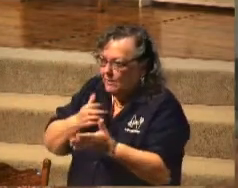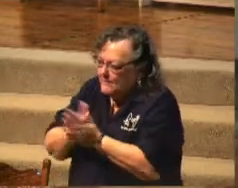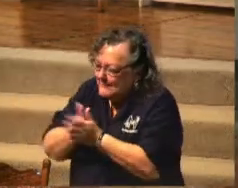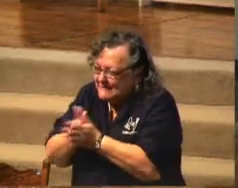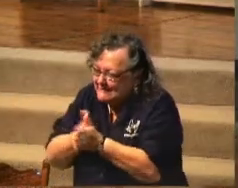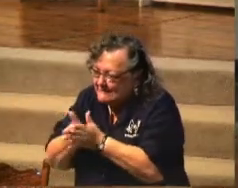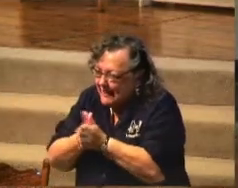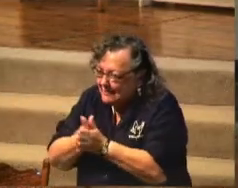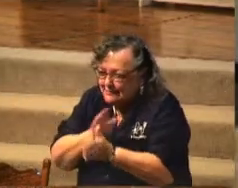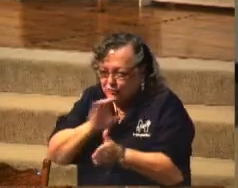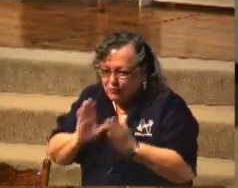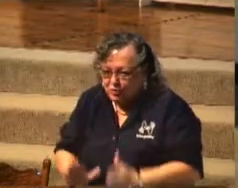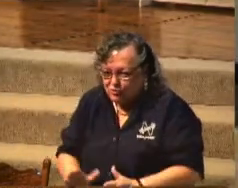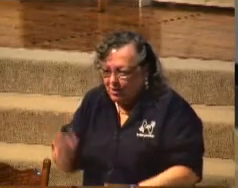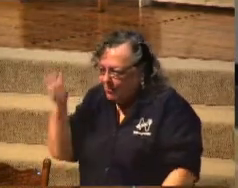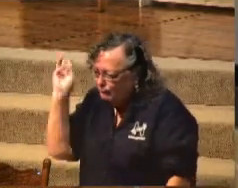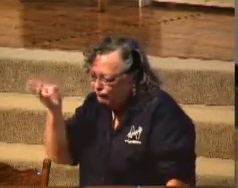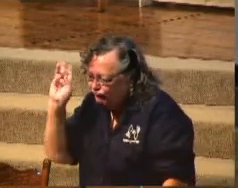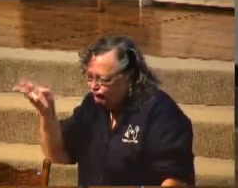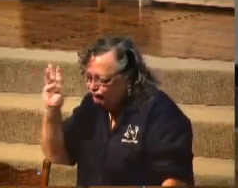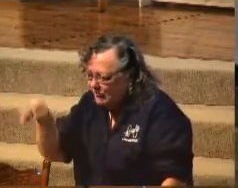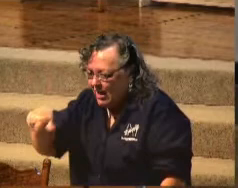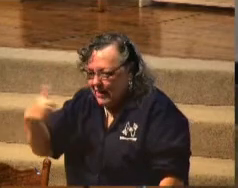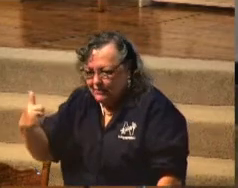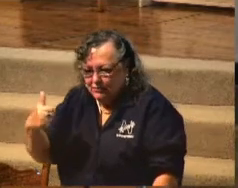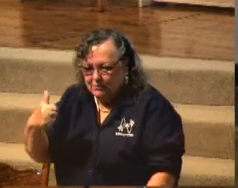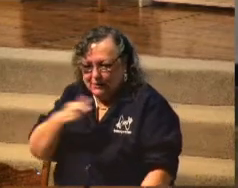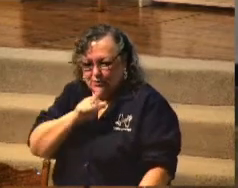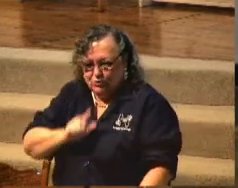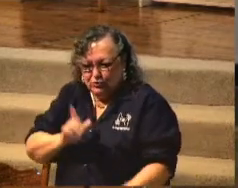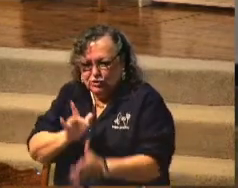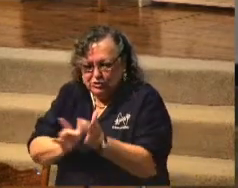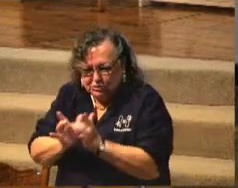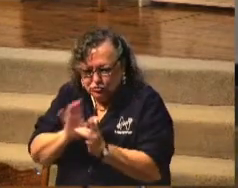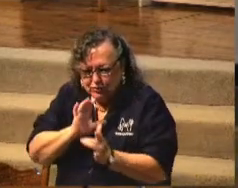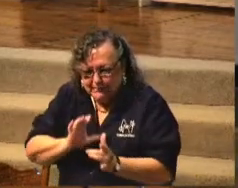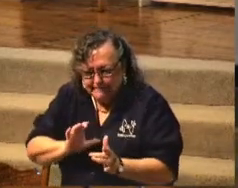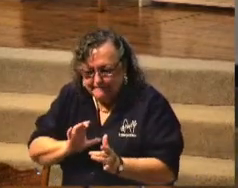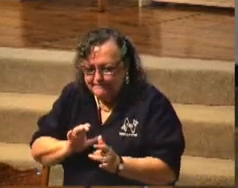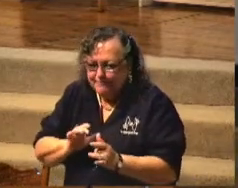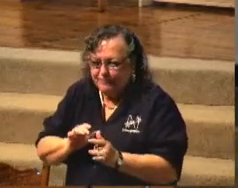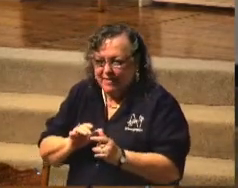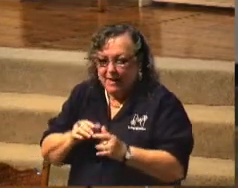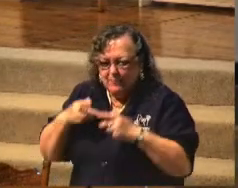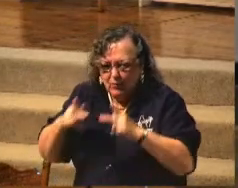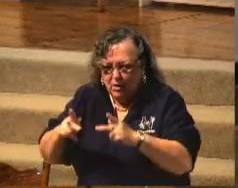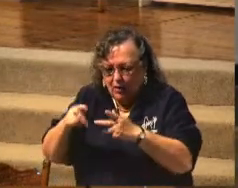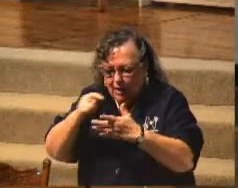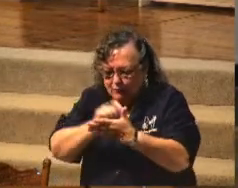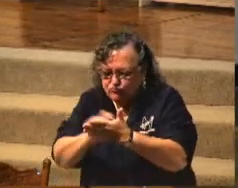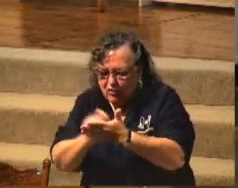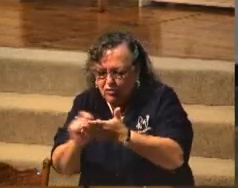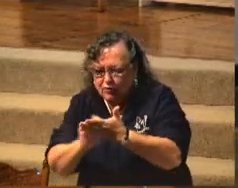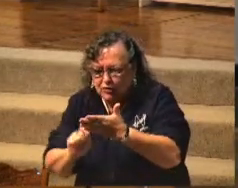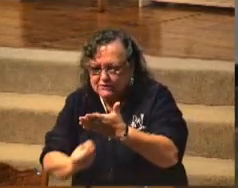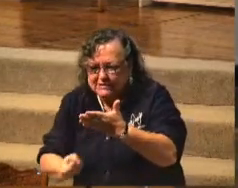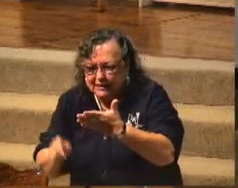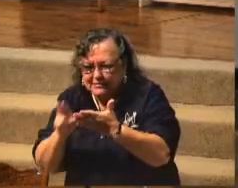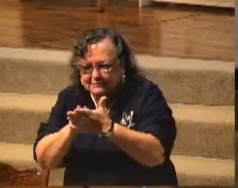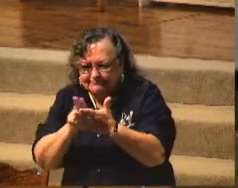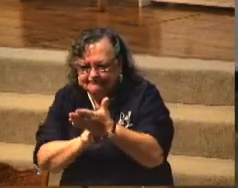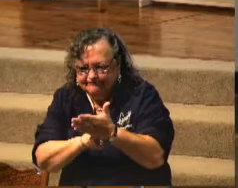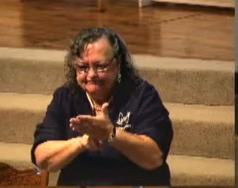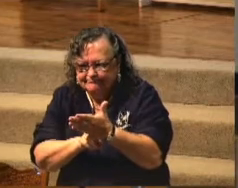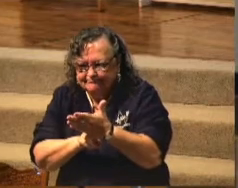telling others about the Lord Jesus Christ. And he put all those things down. He put some other things on the